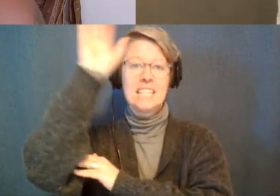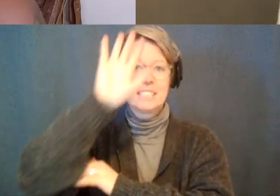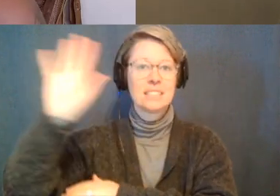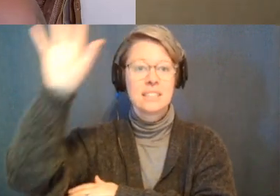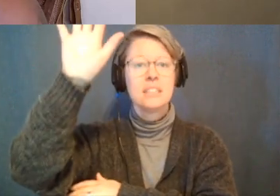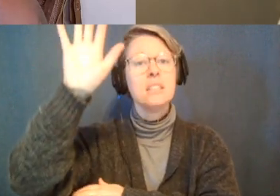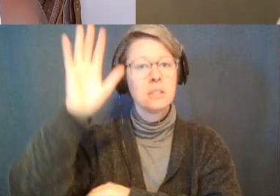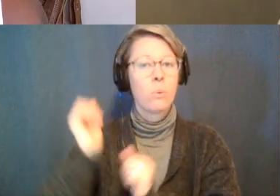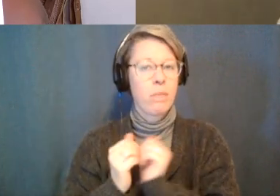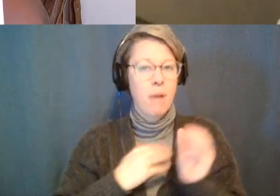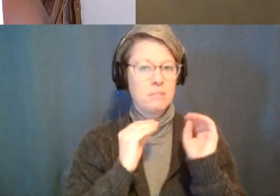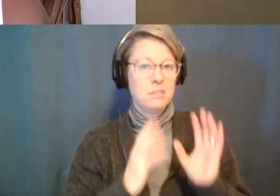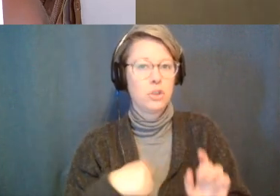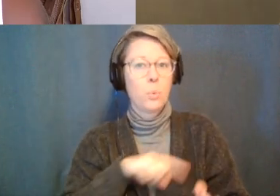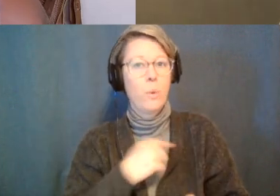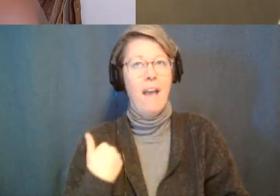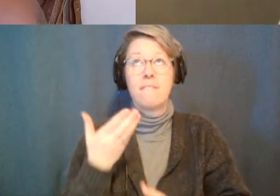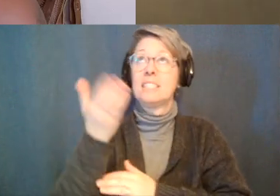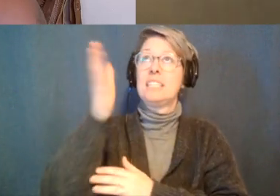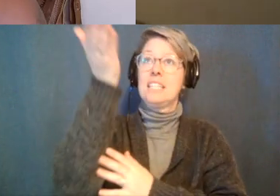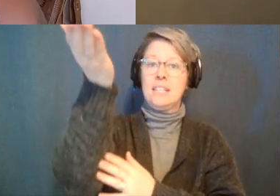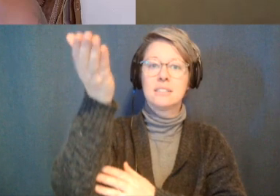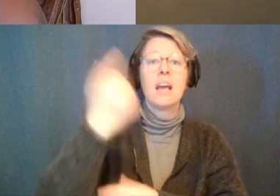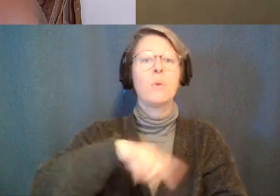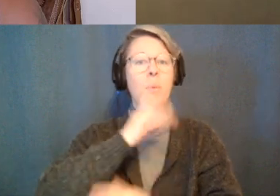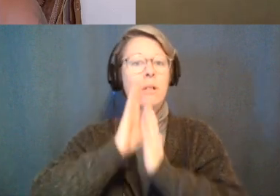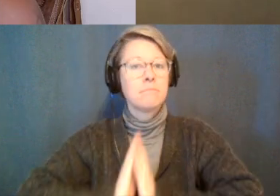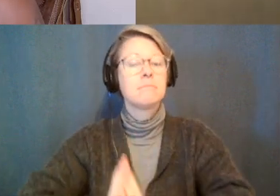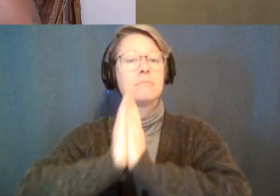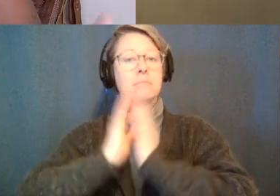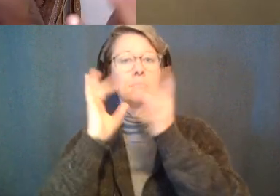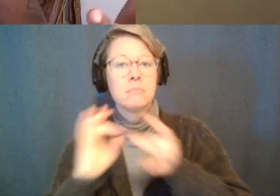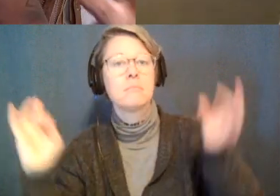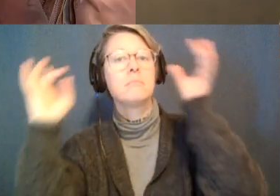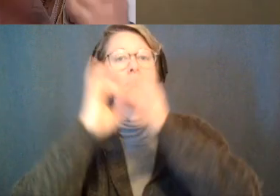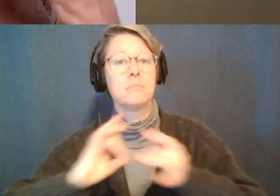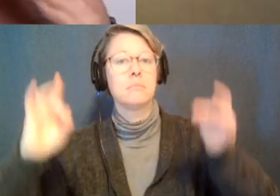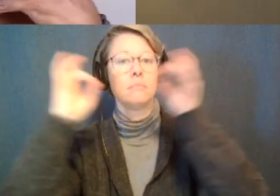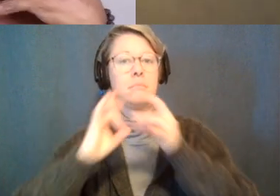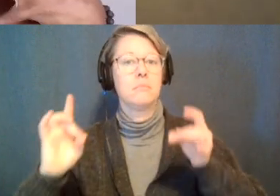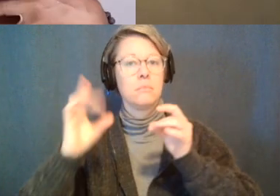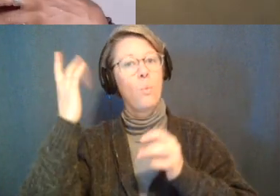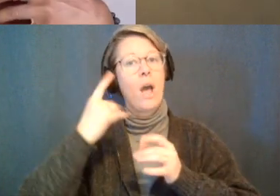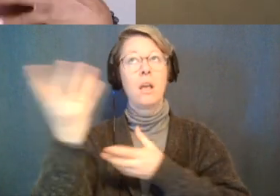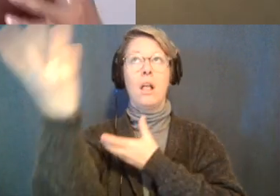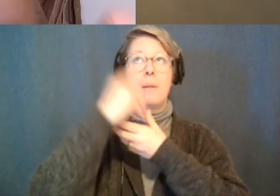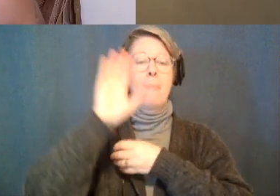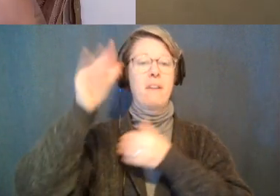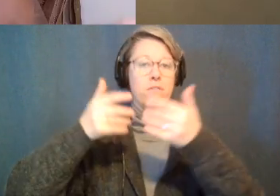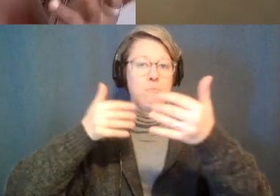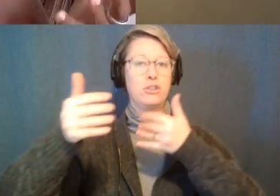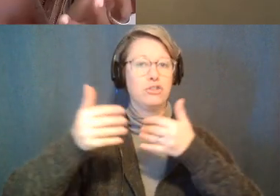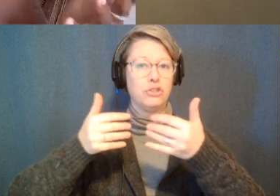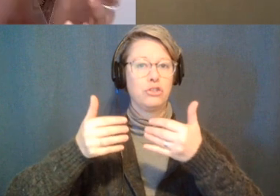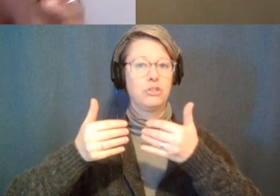tantra it's why i a deity in front of us and we'll say mantras and prayers to this because we're taking in this vibration of this deity and